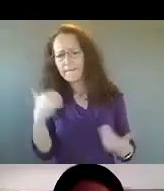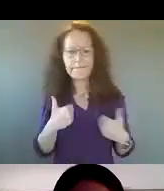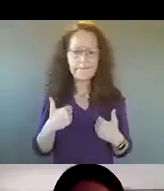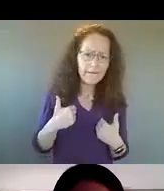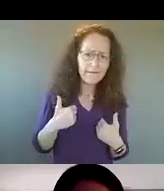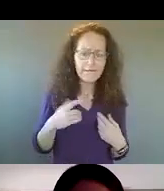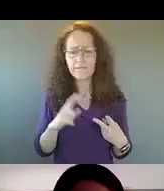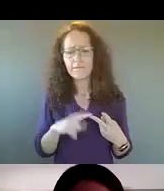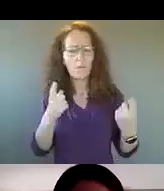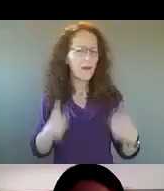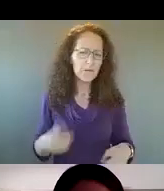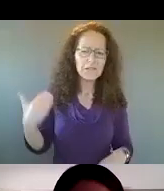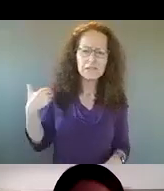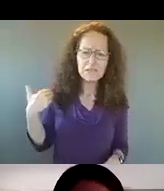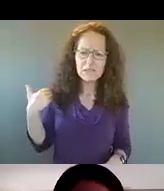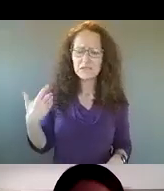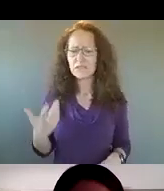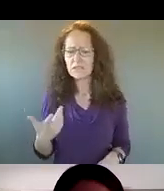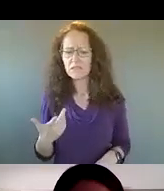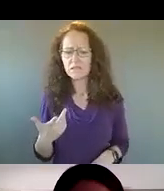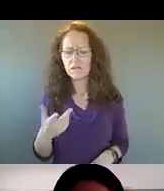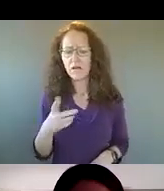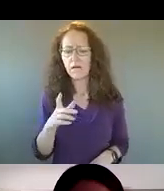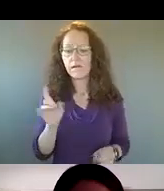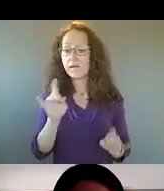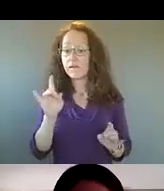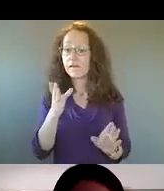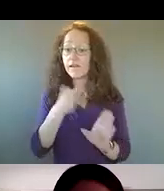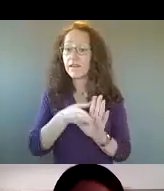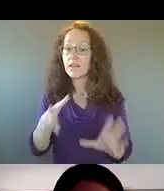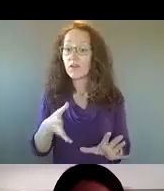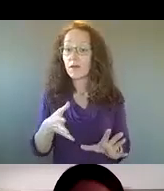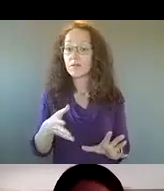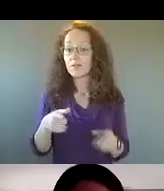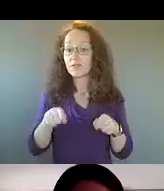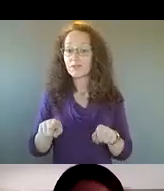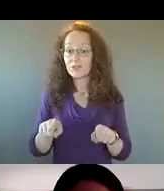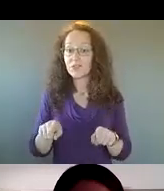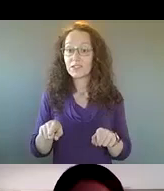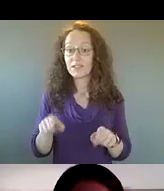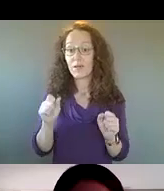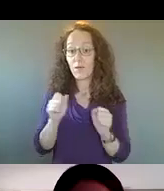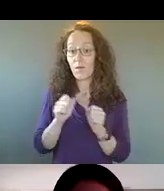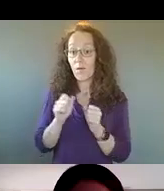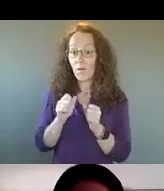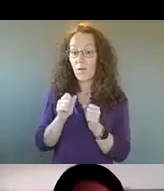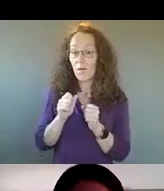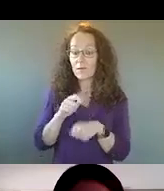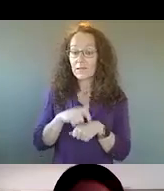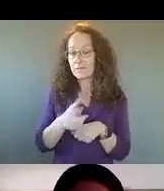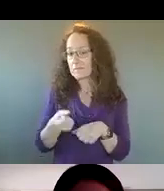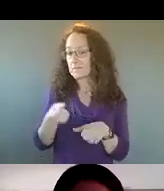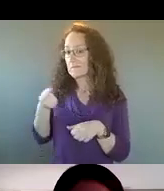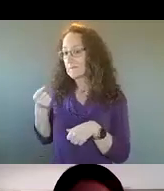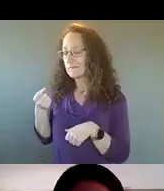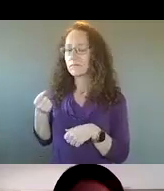happened, um, when they were, um, um, pulled back a little bit during the cold winter months. Um, so I would